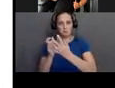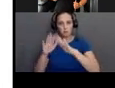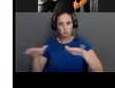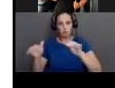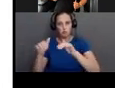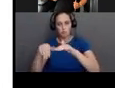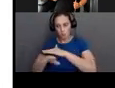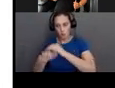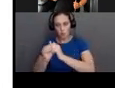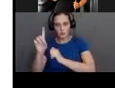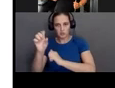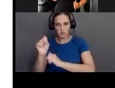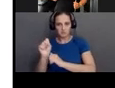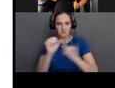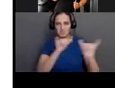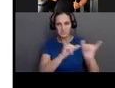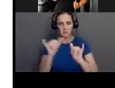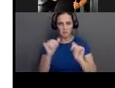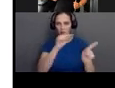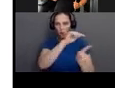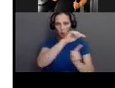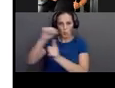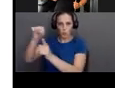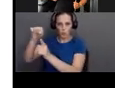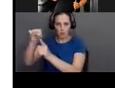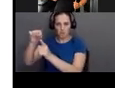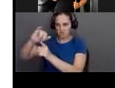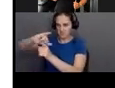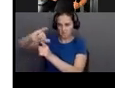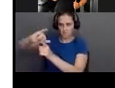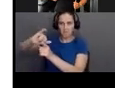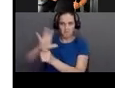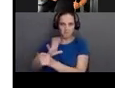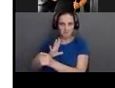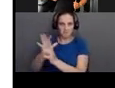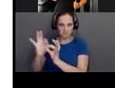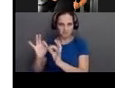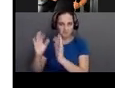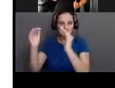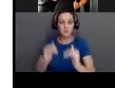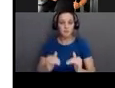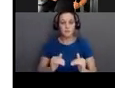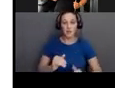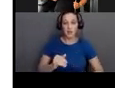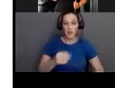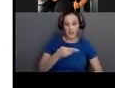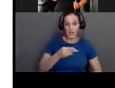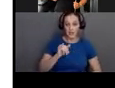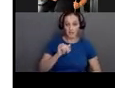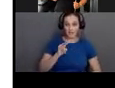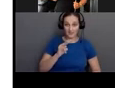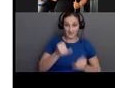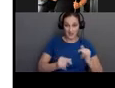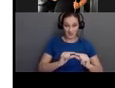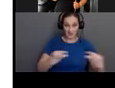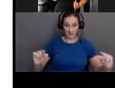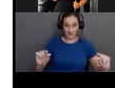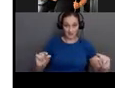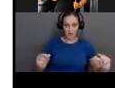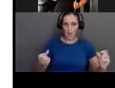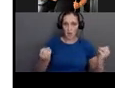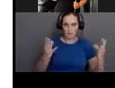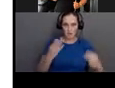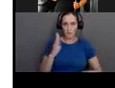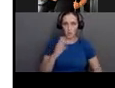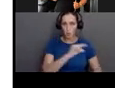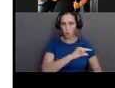let's see, we could look at congenital HIV. Everybody's heard of it, but it hardly ever happens. And so,